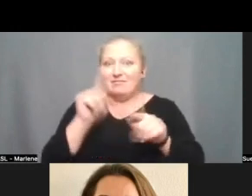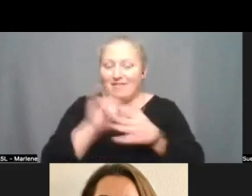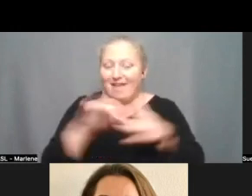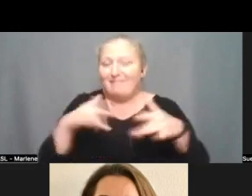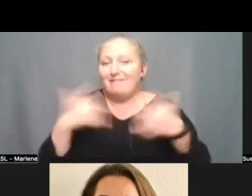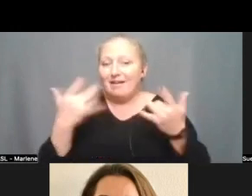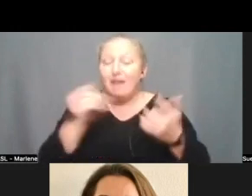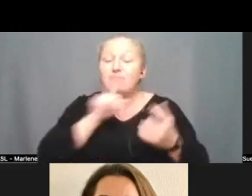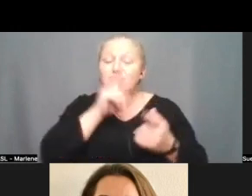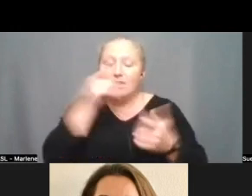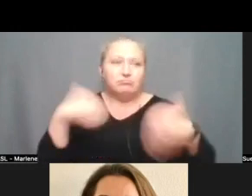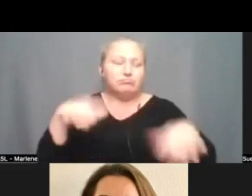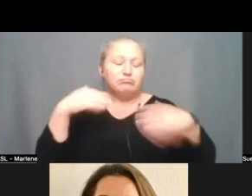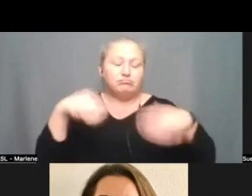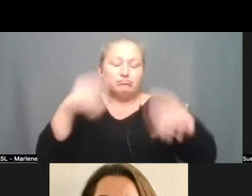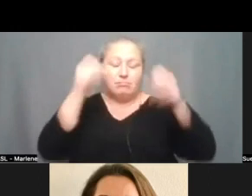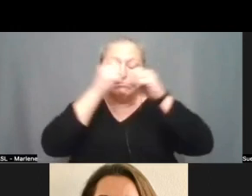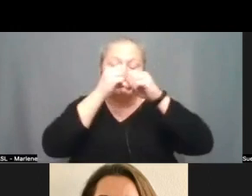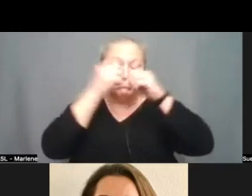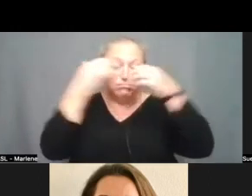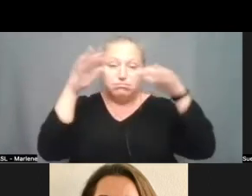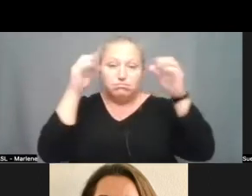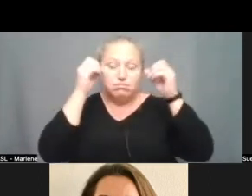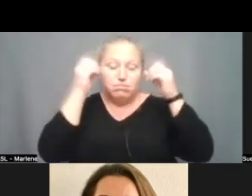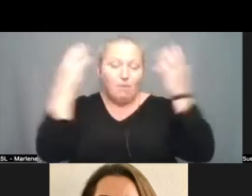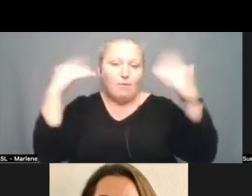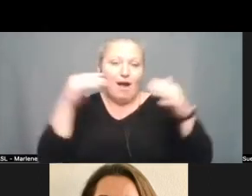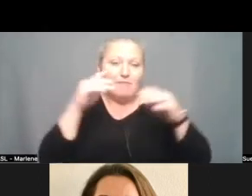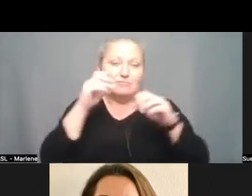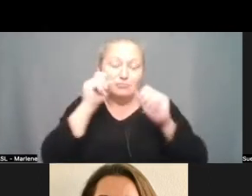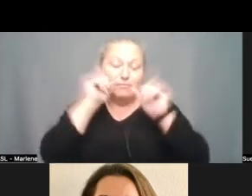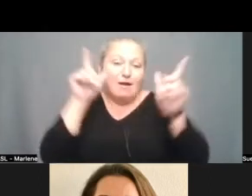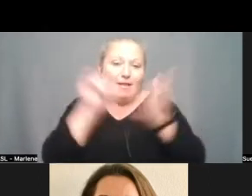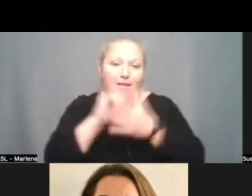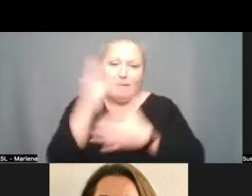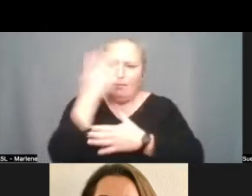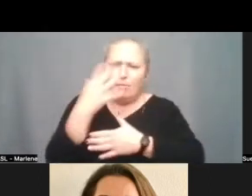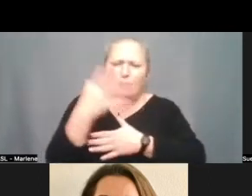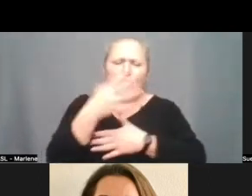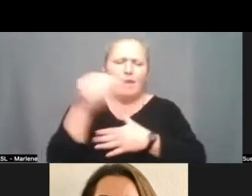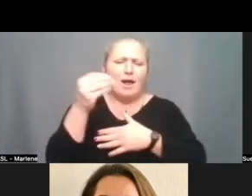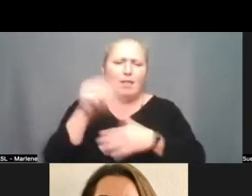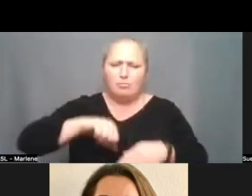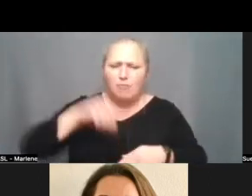just very blown away by the beauty and the pride and the